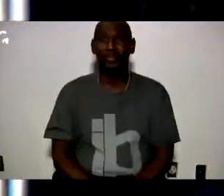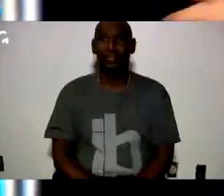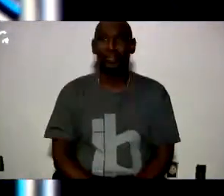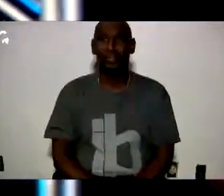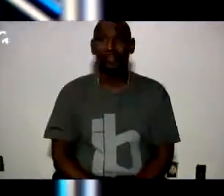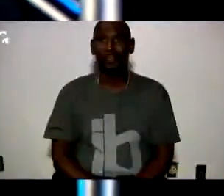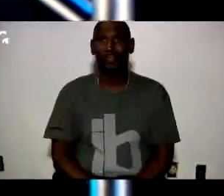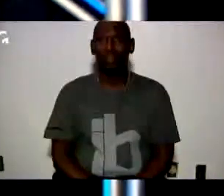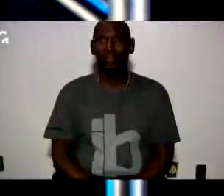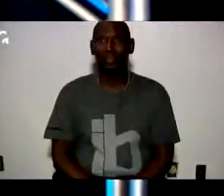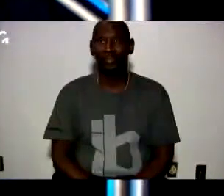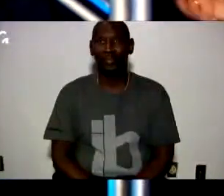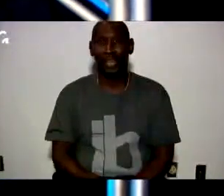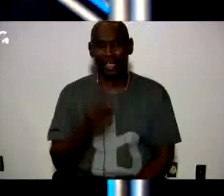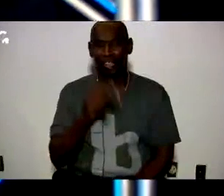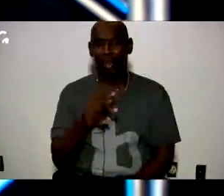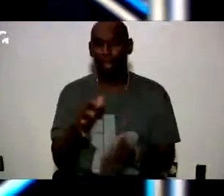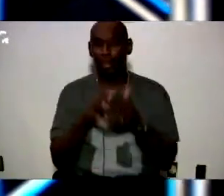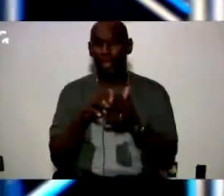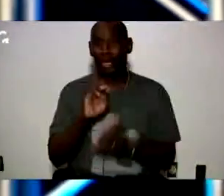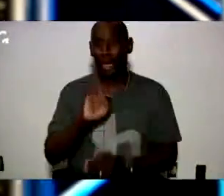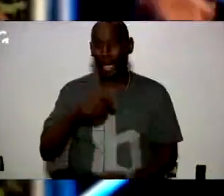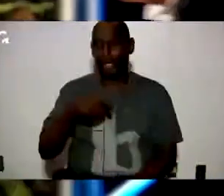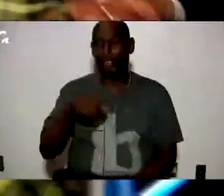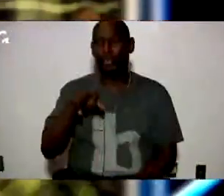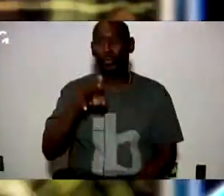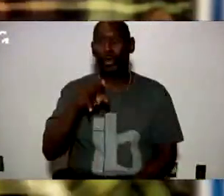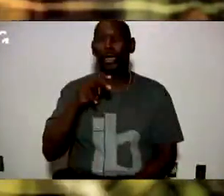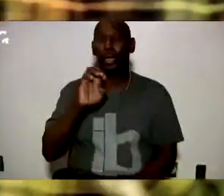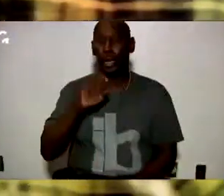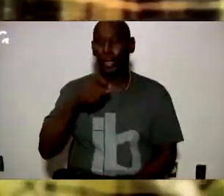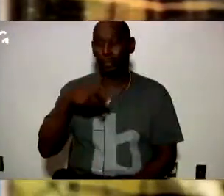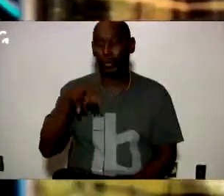And when I show my American Express card, they don't ask for the other green card. It's all good.